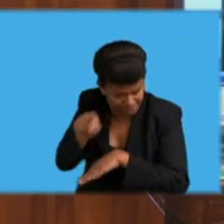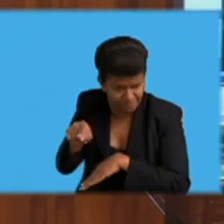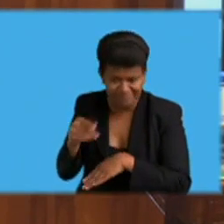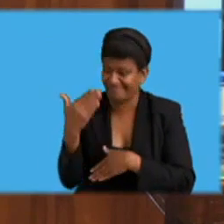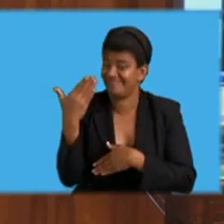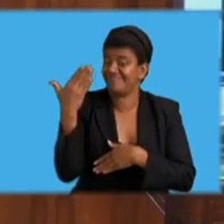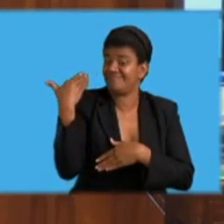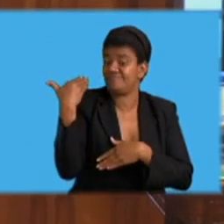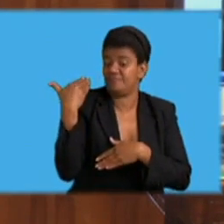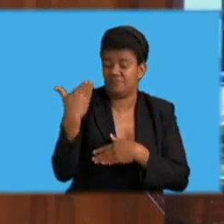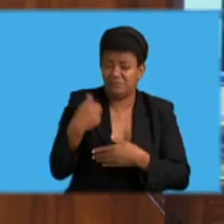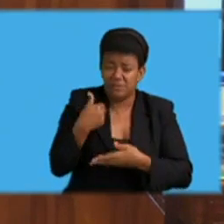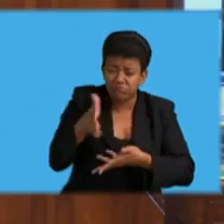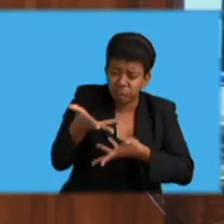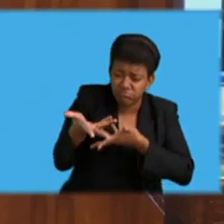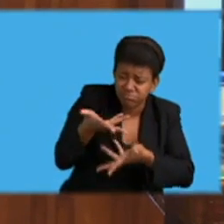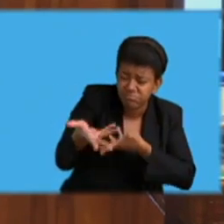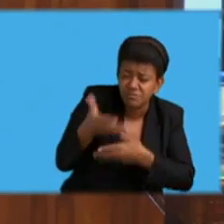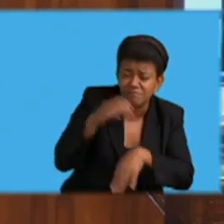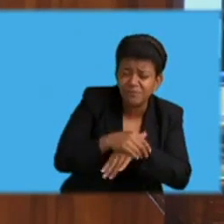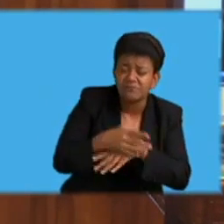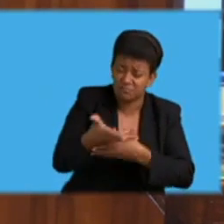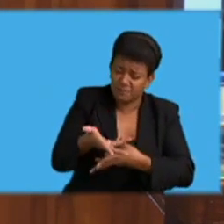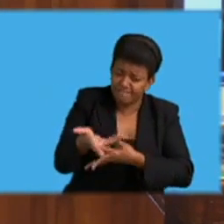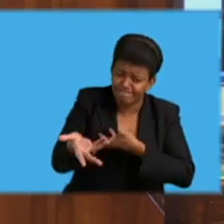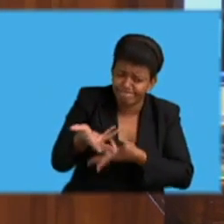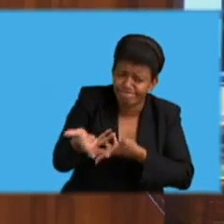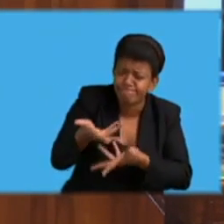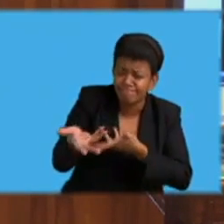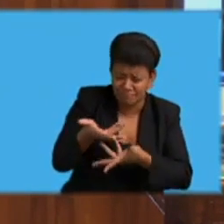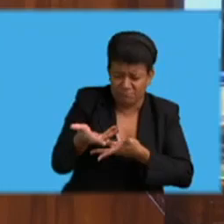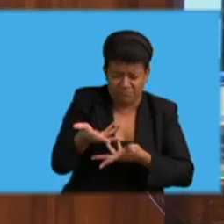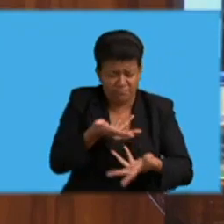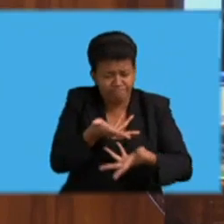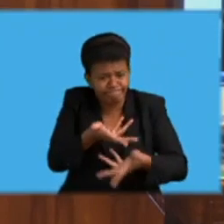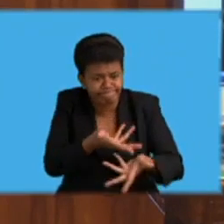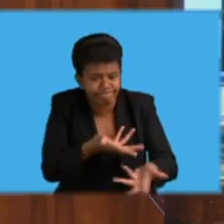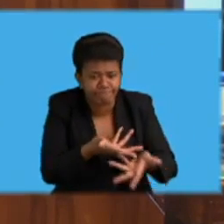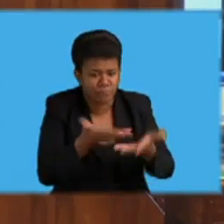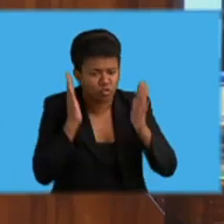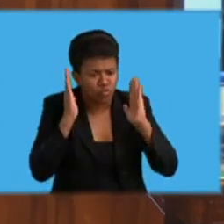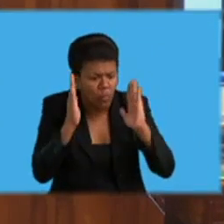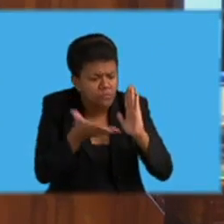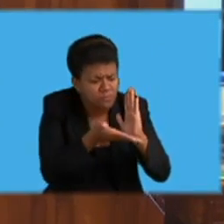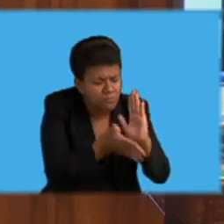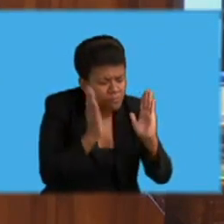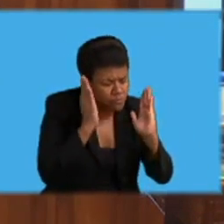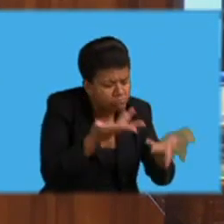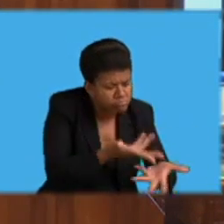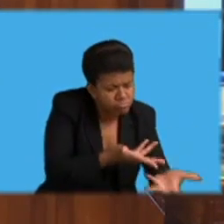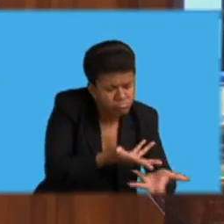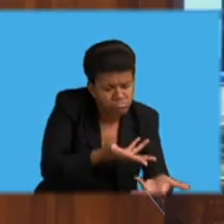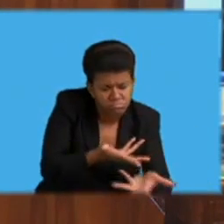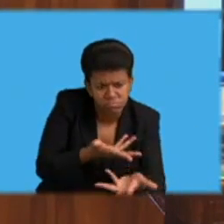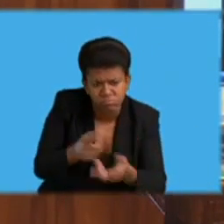police officers, with the private sector, with churches, and with many advices. And we have looked